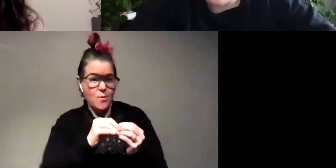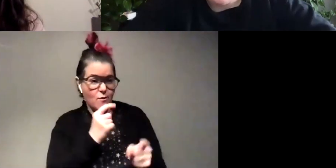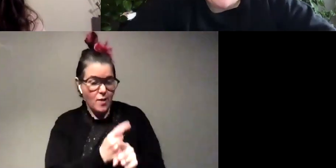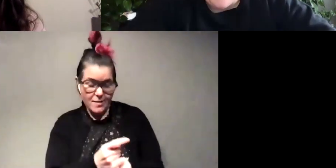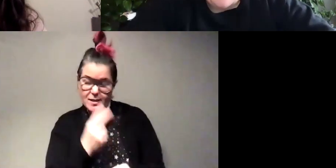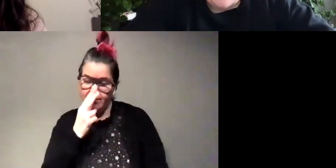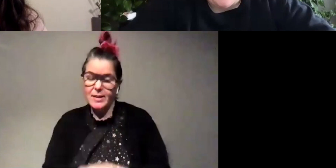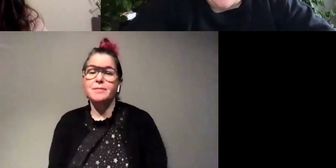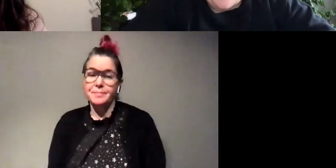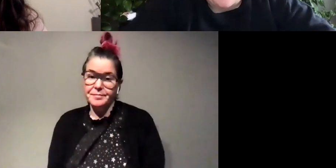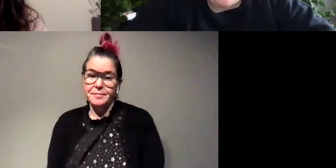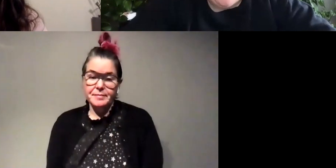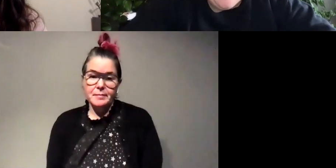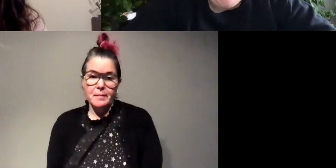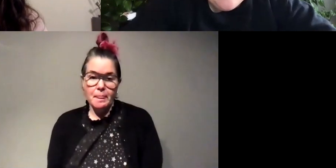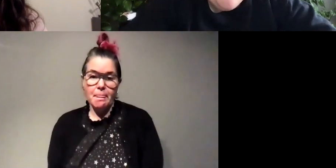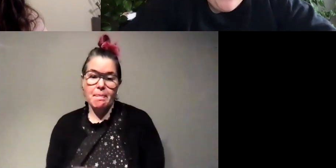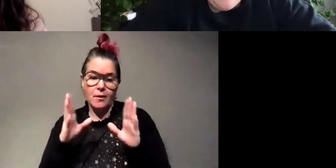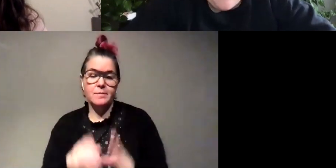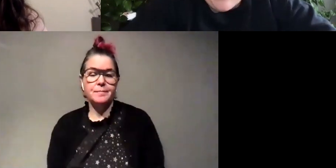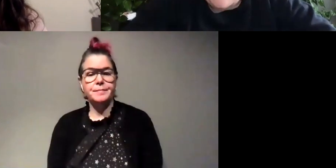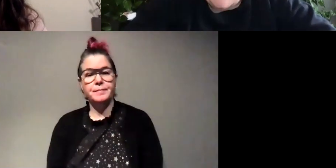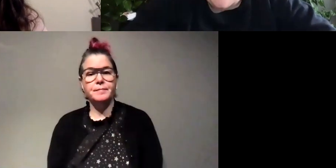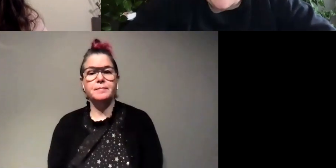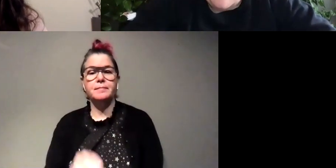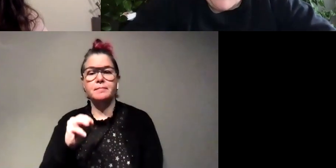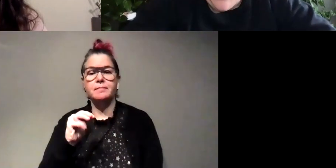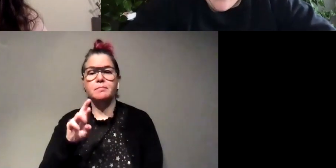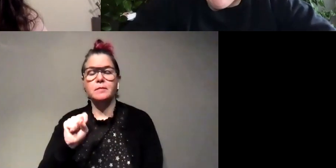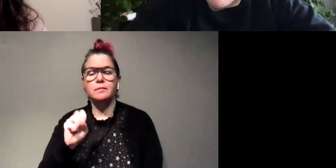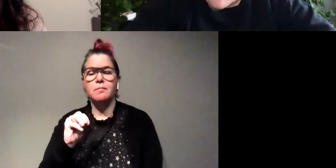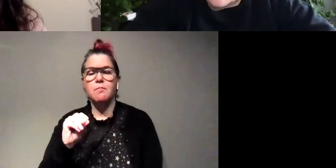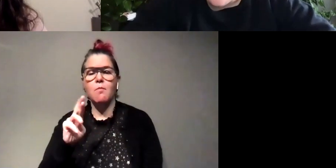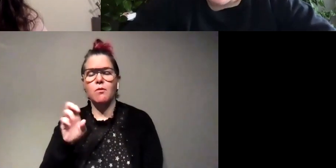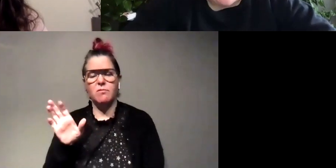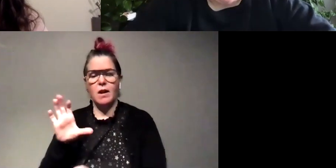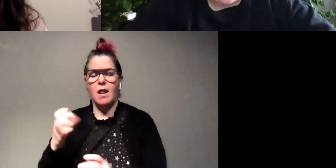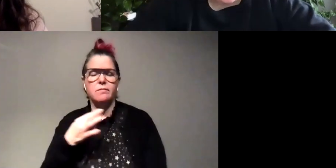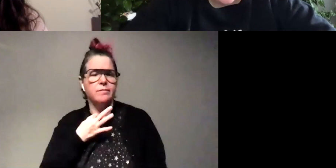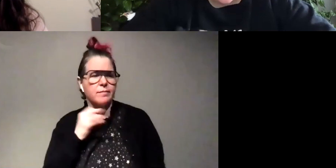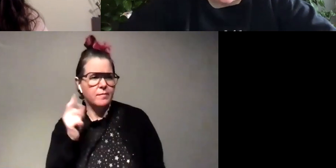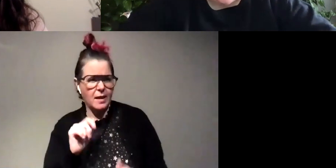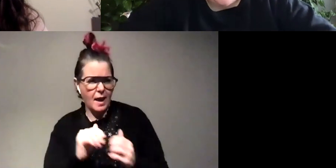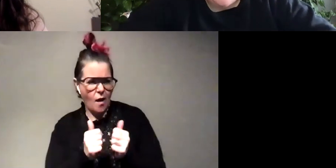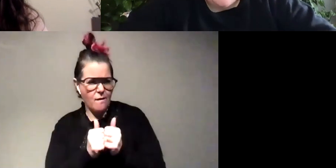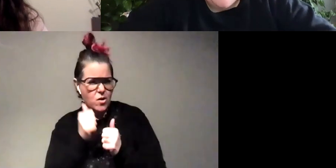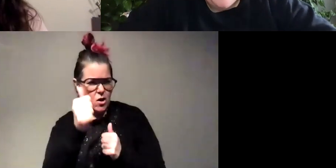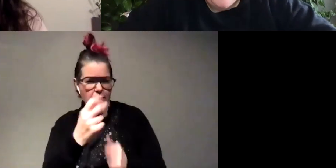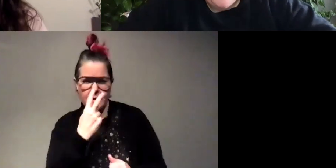fun uh that's awesome um mrs moore's class would like to know uh how far can fireflies see